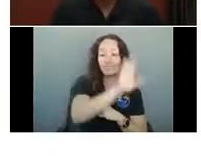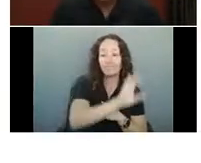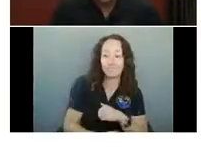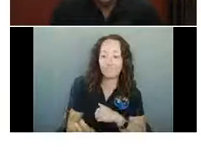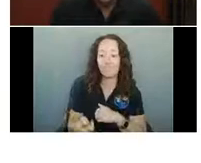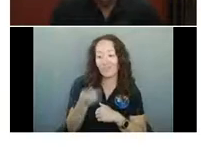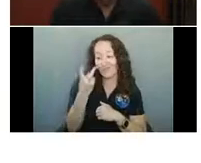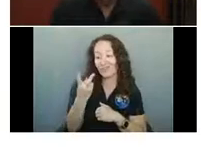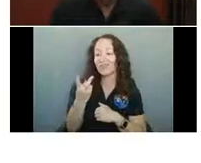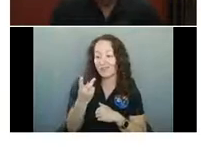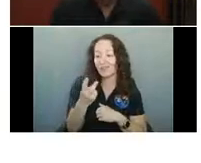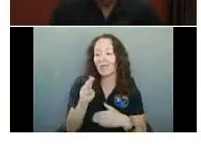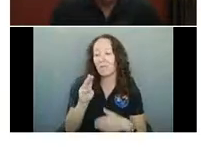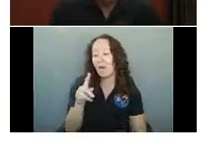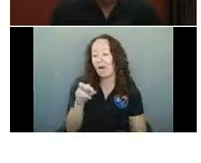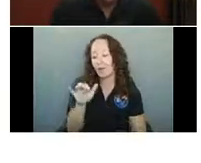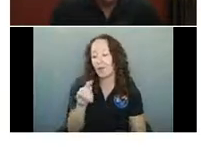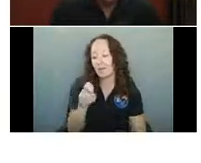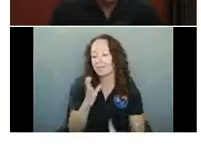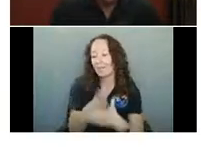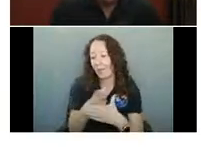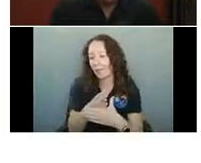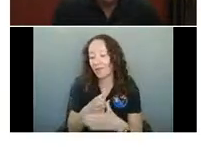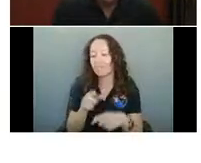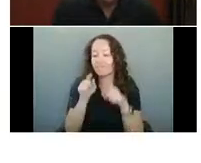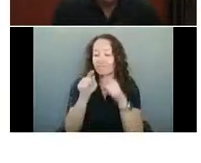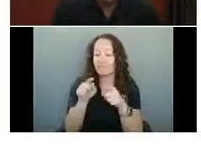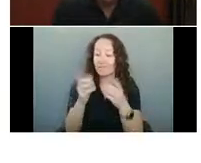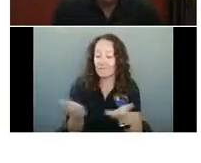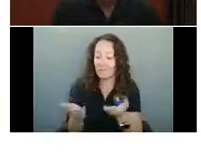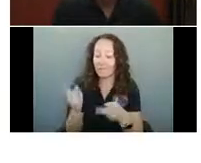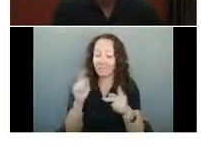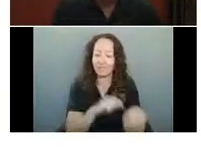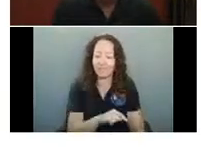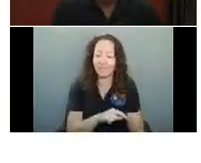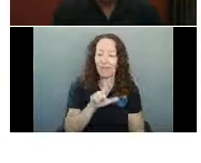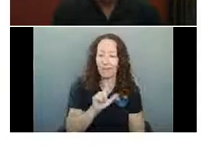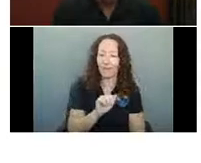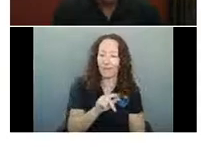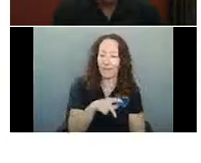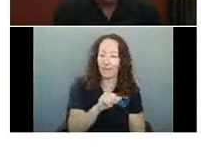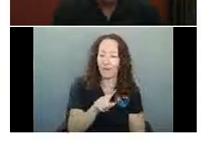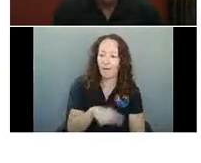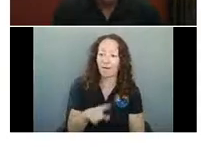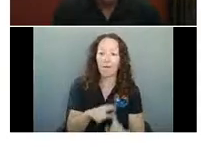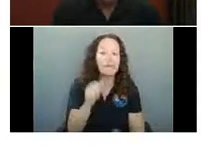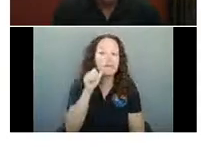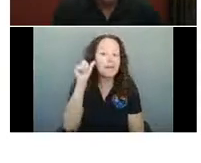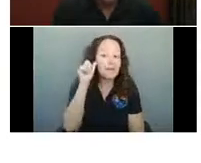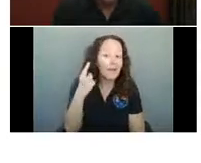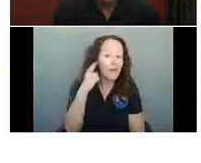week and last week. However, I did hear yesterday that La Paz has bumped right back up into the substantial